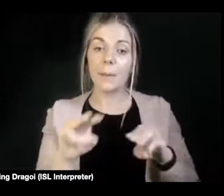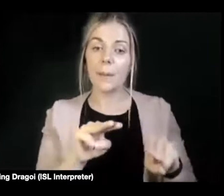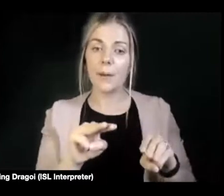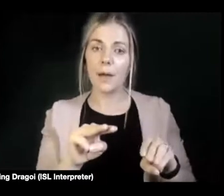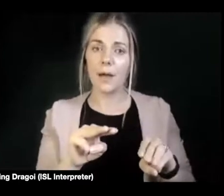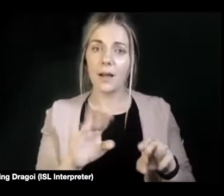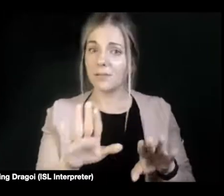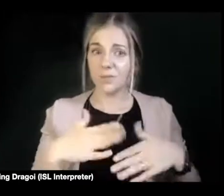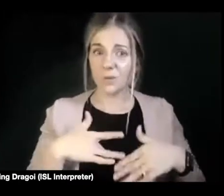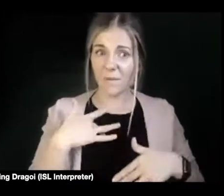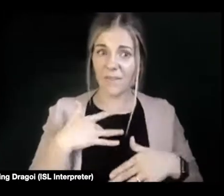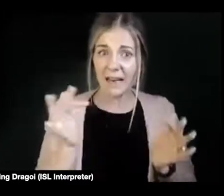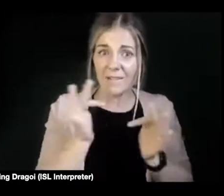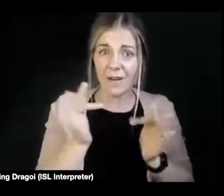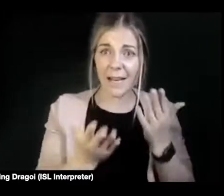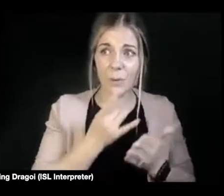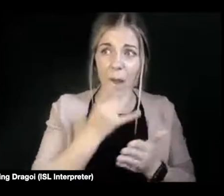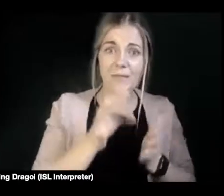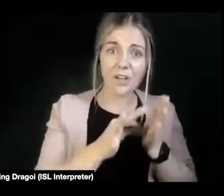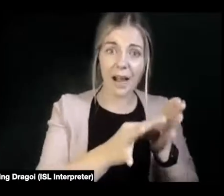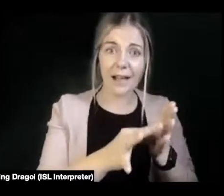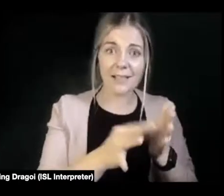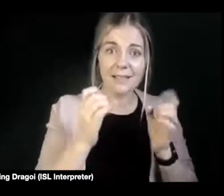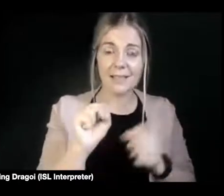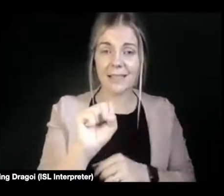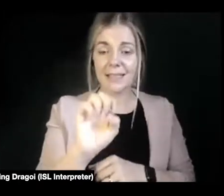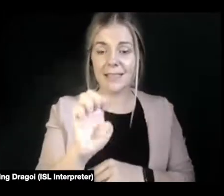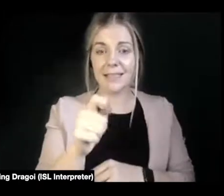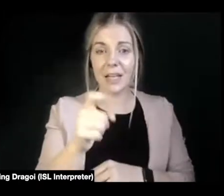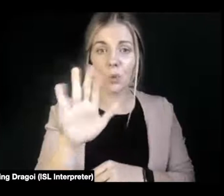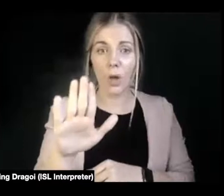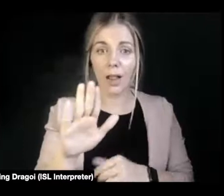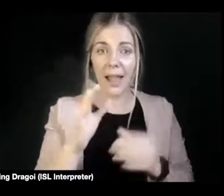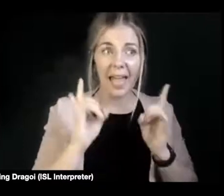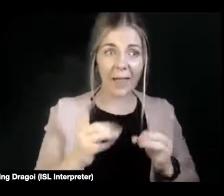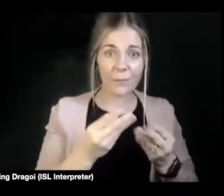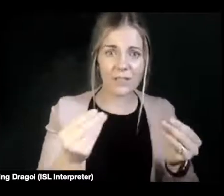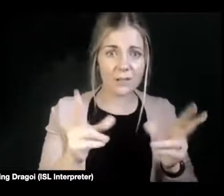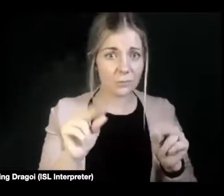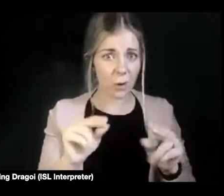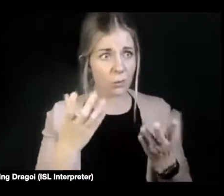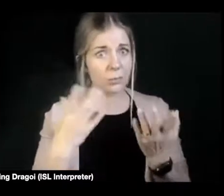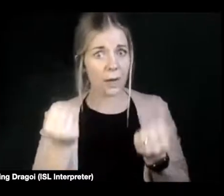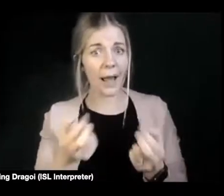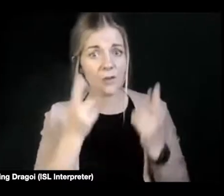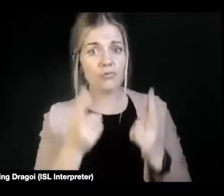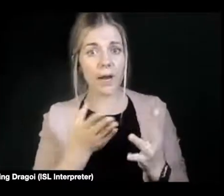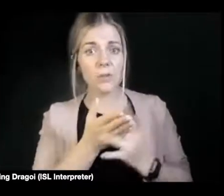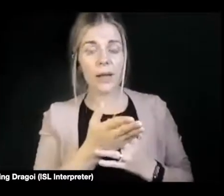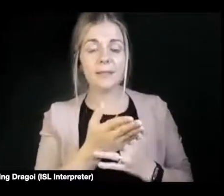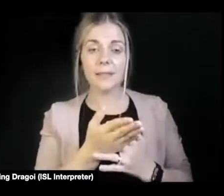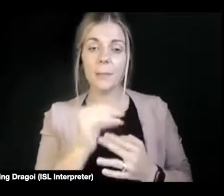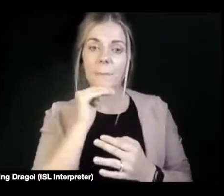to ask for guidance on sexual health materials. We have a right to our own sexual wellness and that means being empowered to access